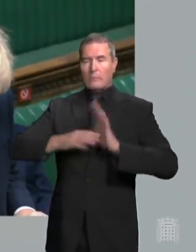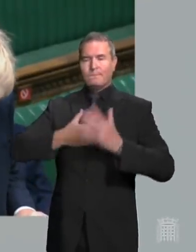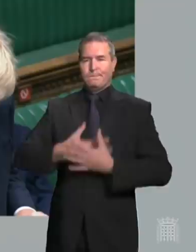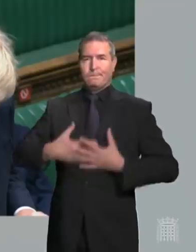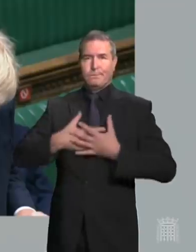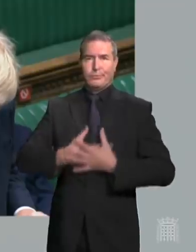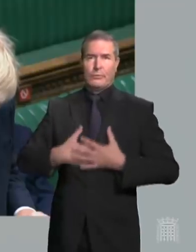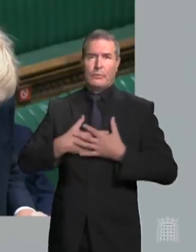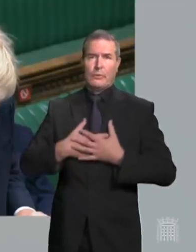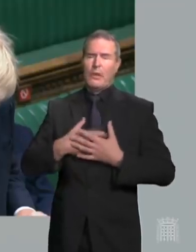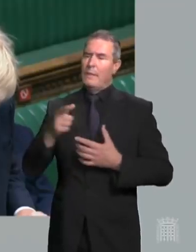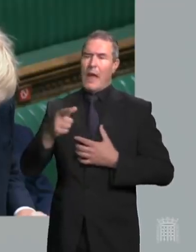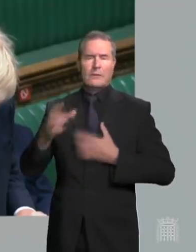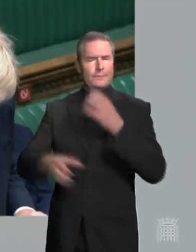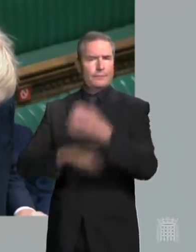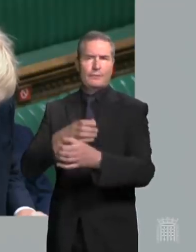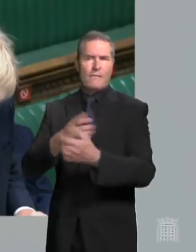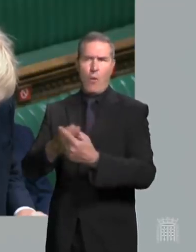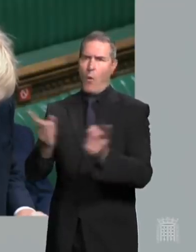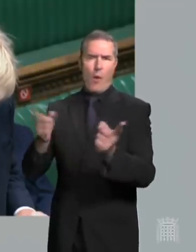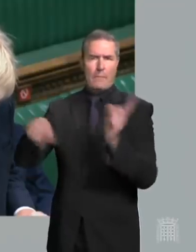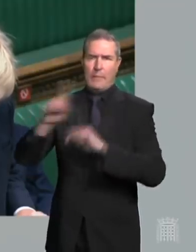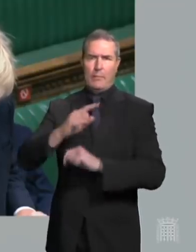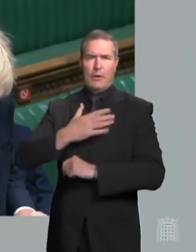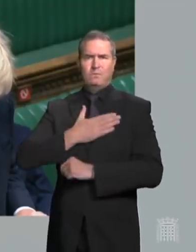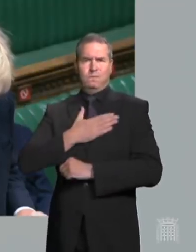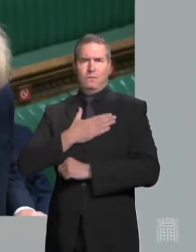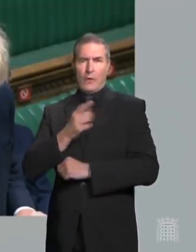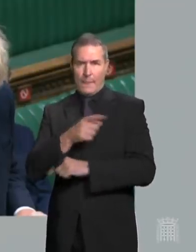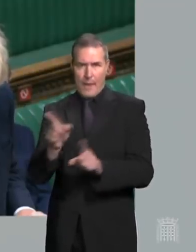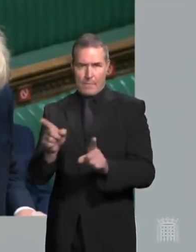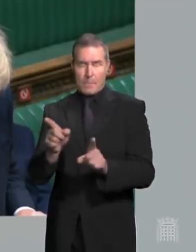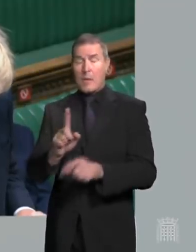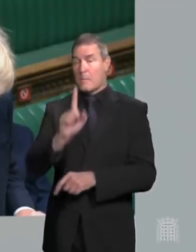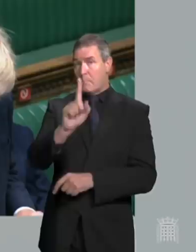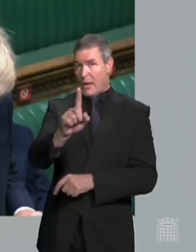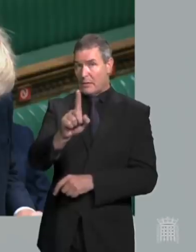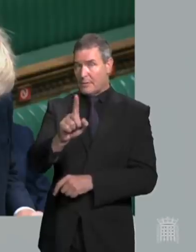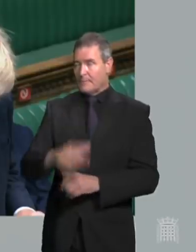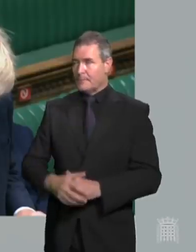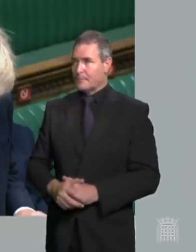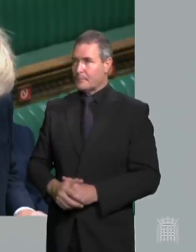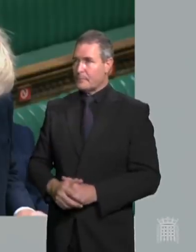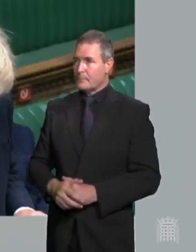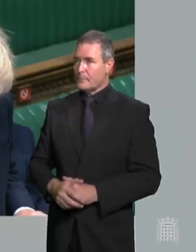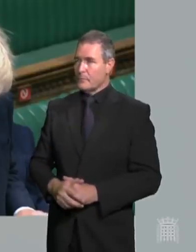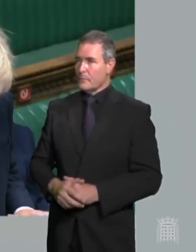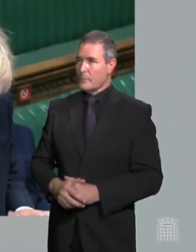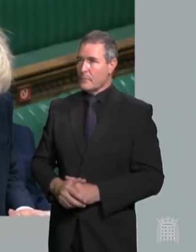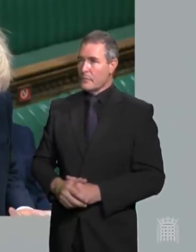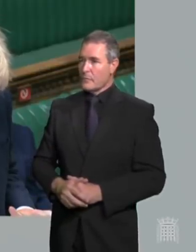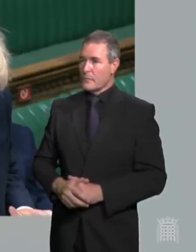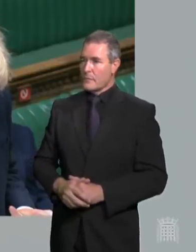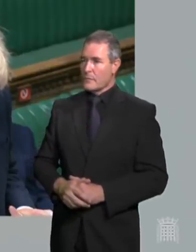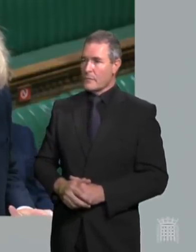by a miscarriage of course and what I can tell her is that we